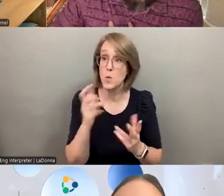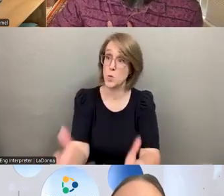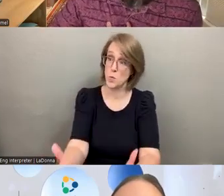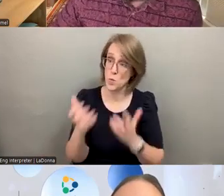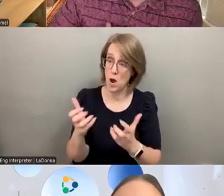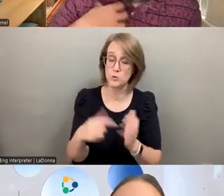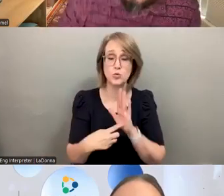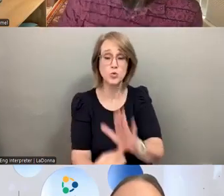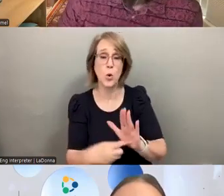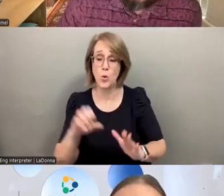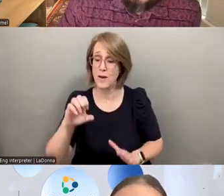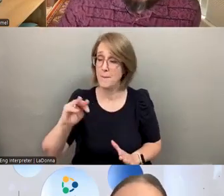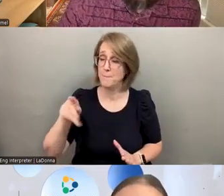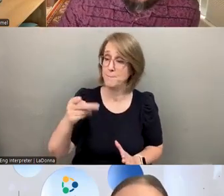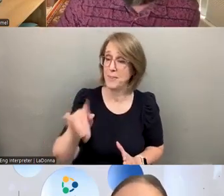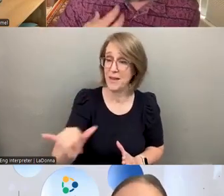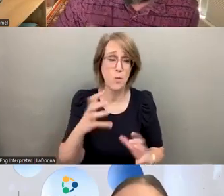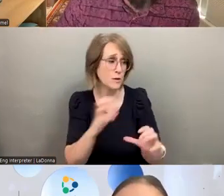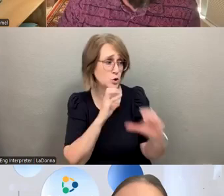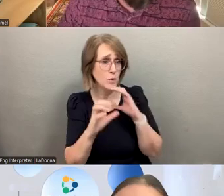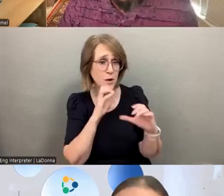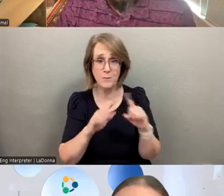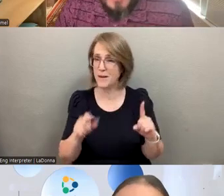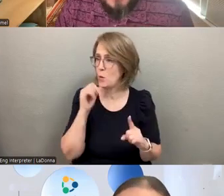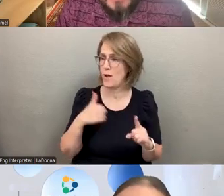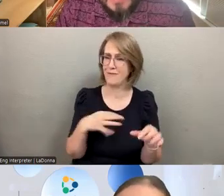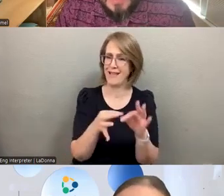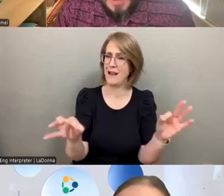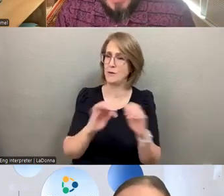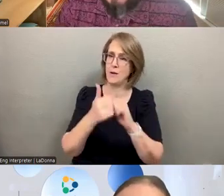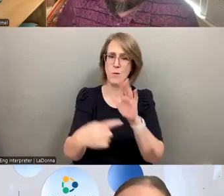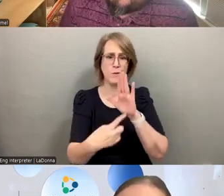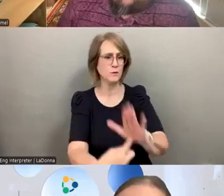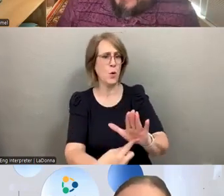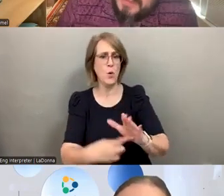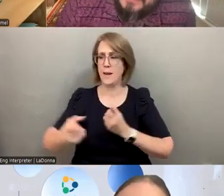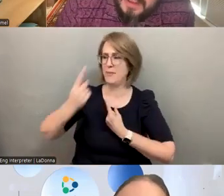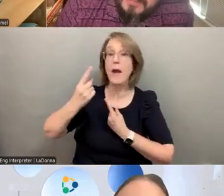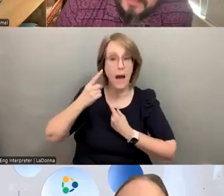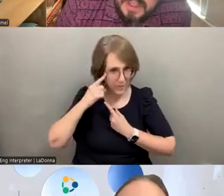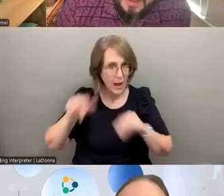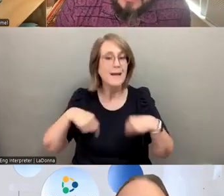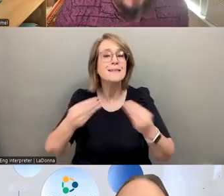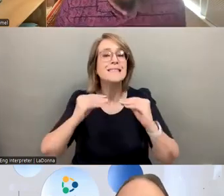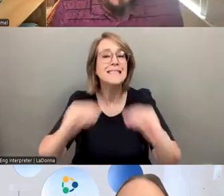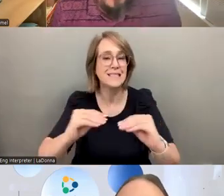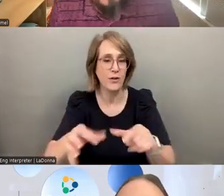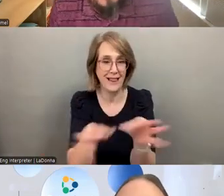be empathic, want to be able to communicate that and just don't have the language for it, and I think we can provide that to them.